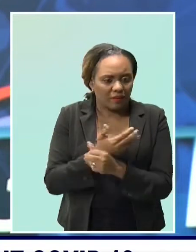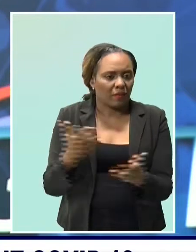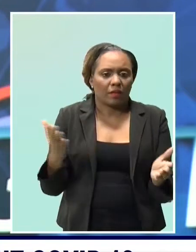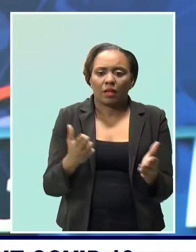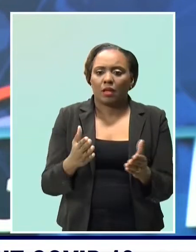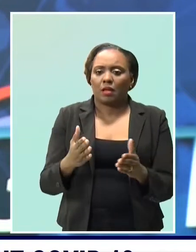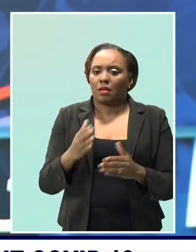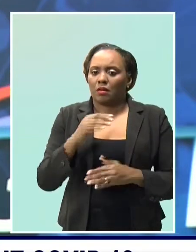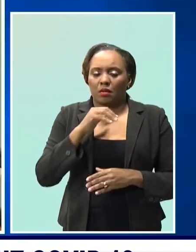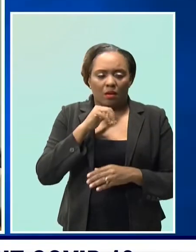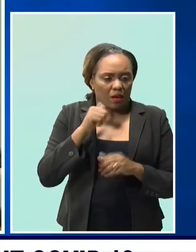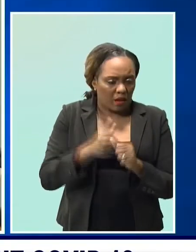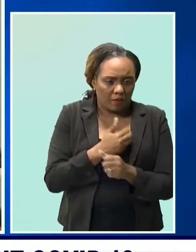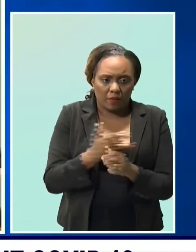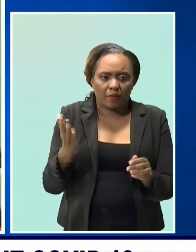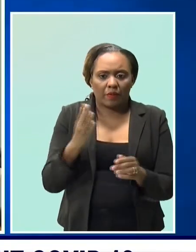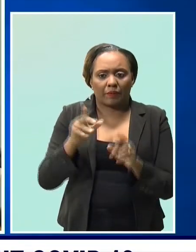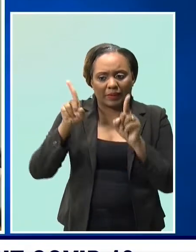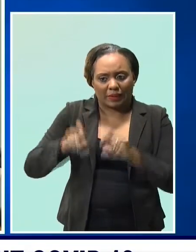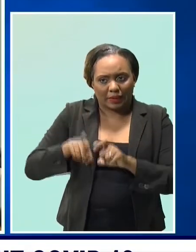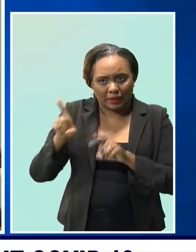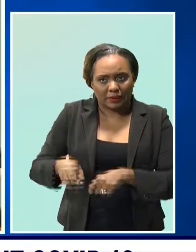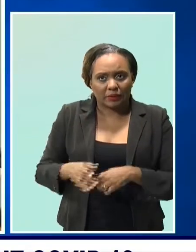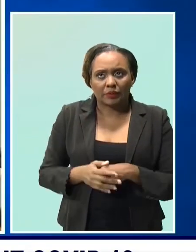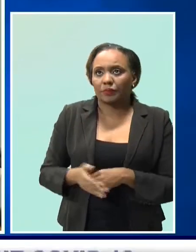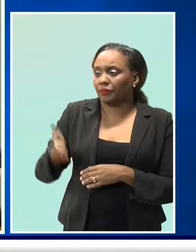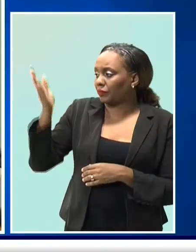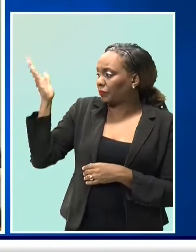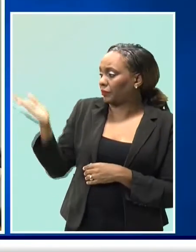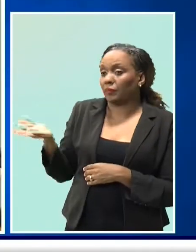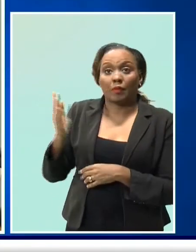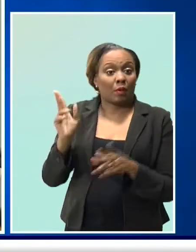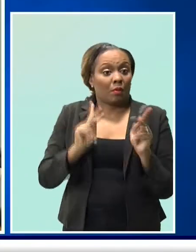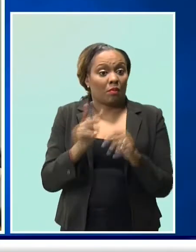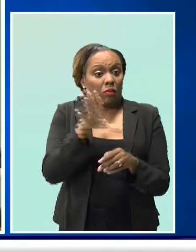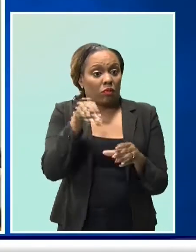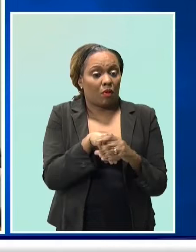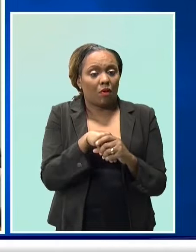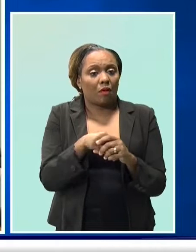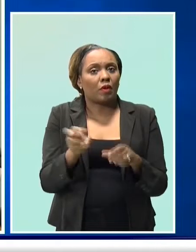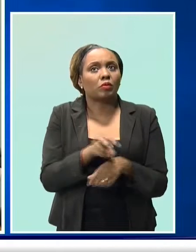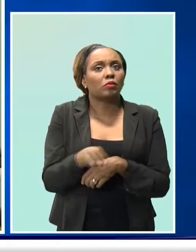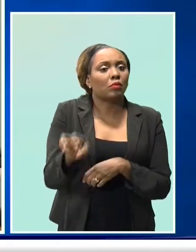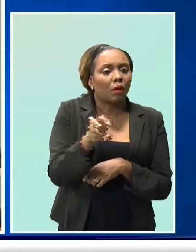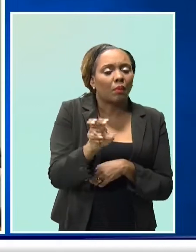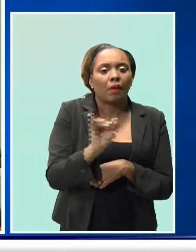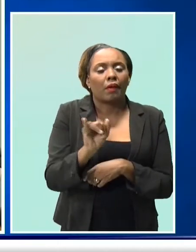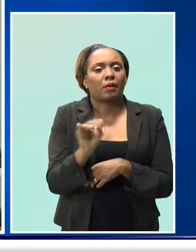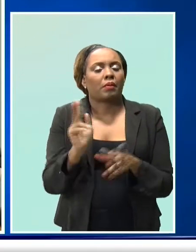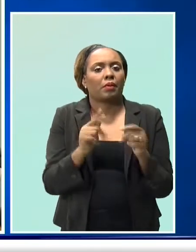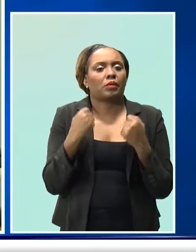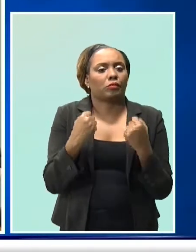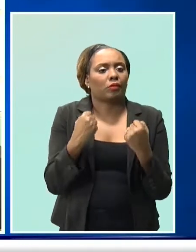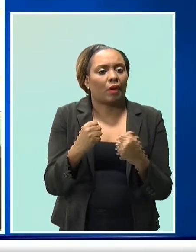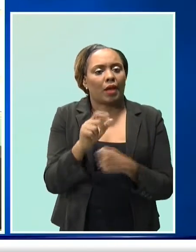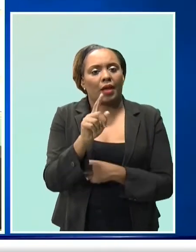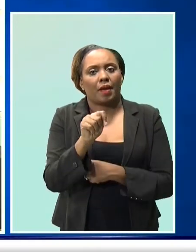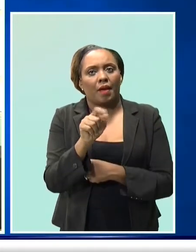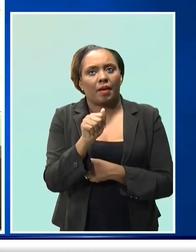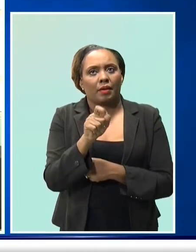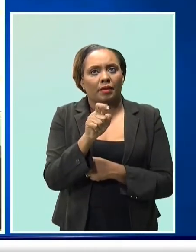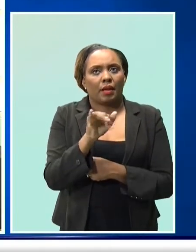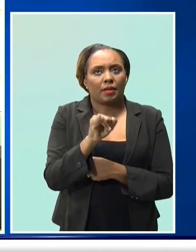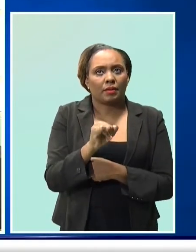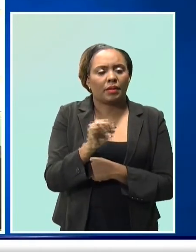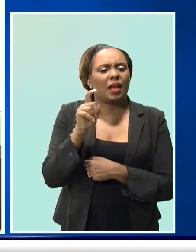country. Those on the front line in the tourism industry, specifically tour and taxi operators, are being